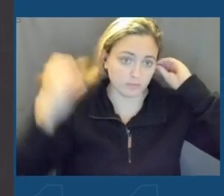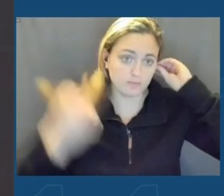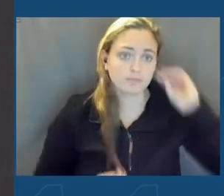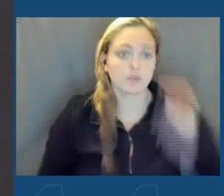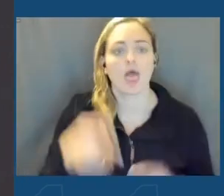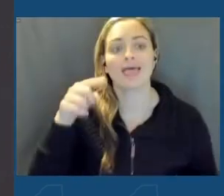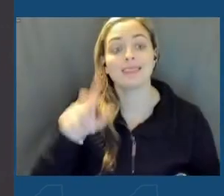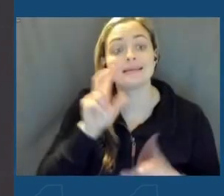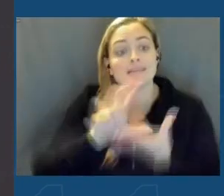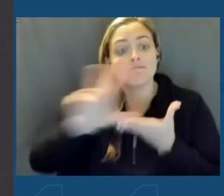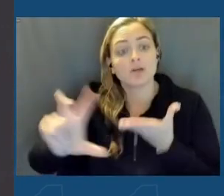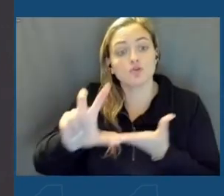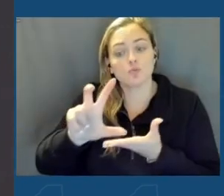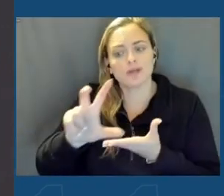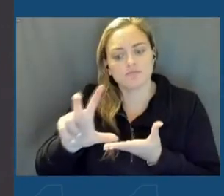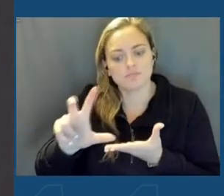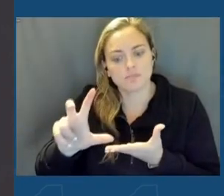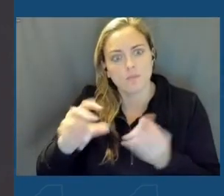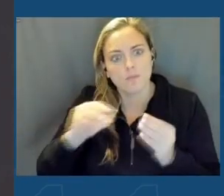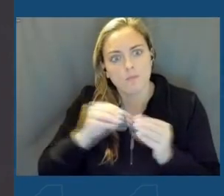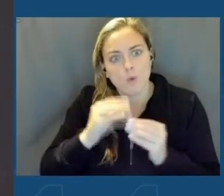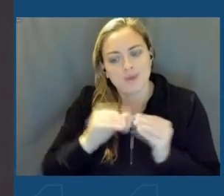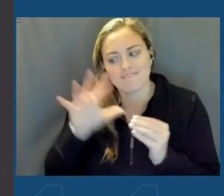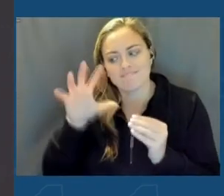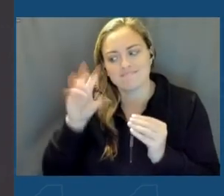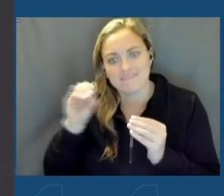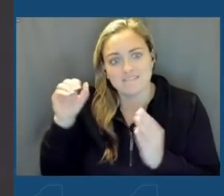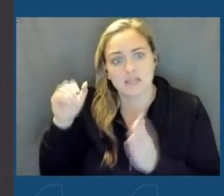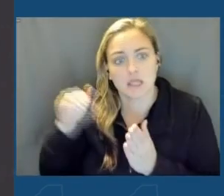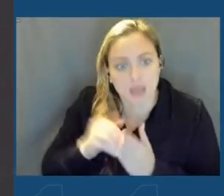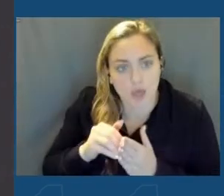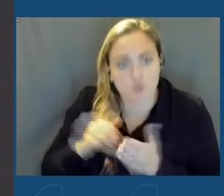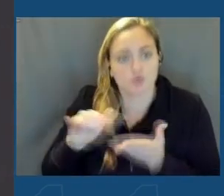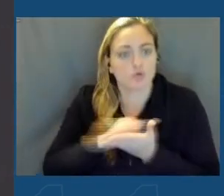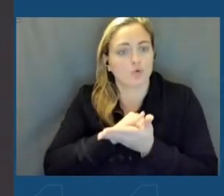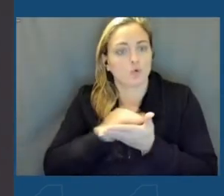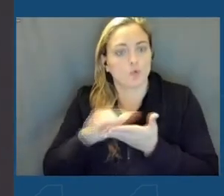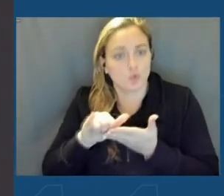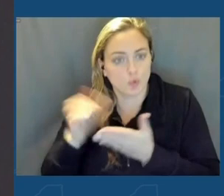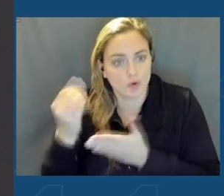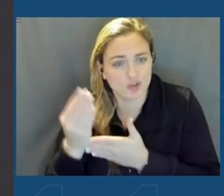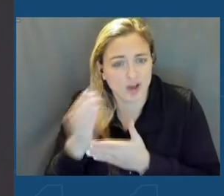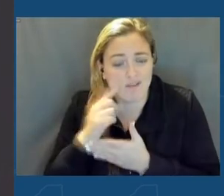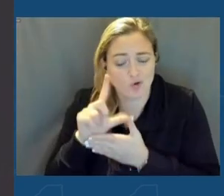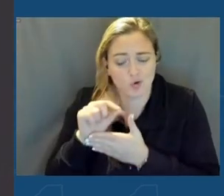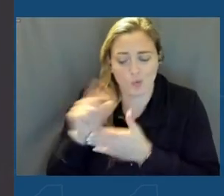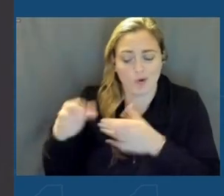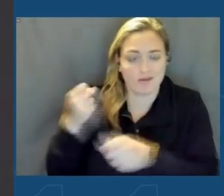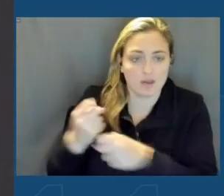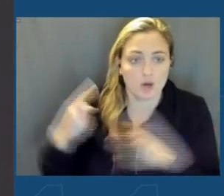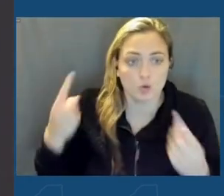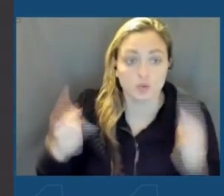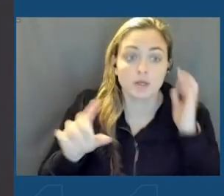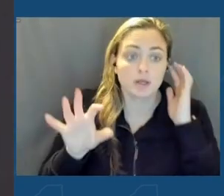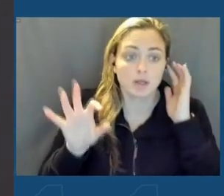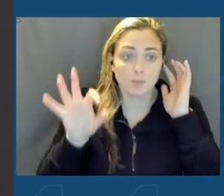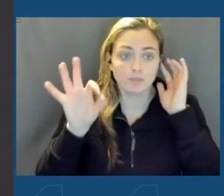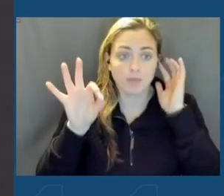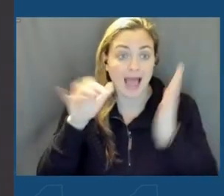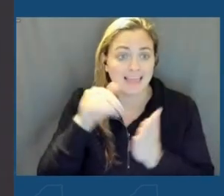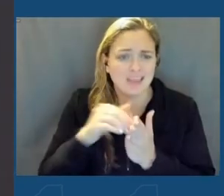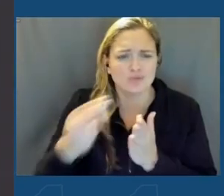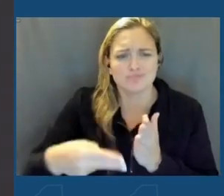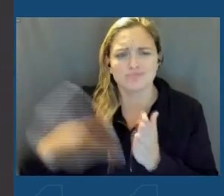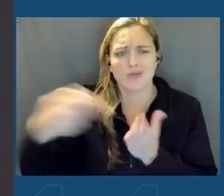50,000 New York jobs over those 20-plus years, including 9,000 high-paying